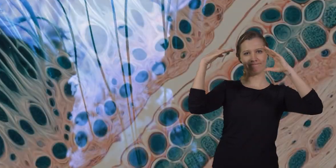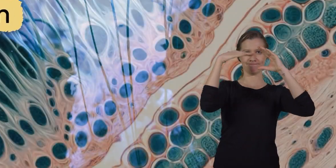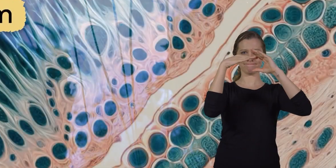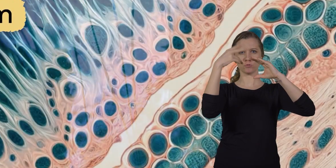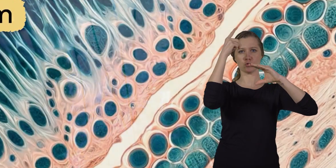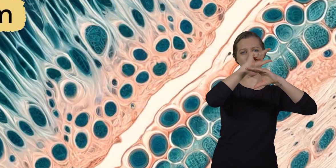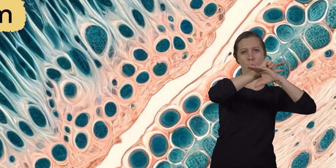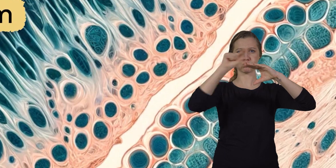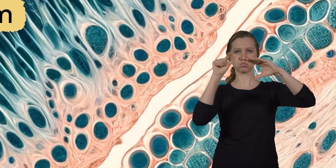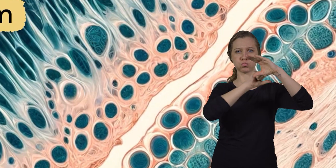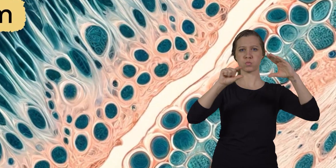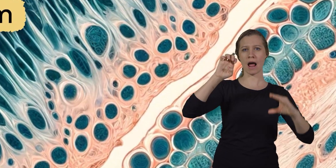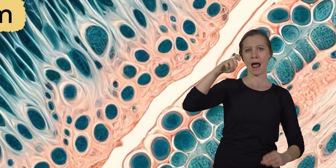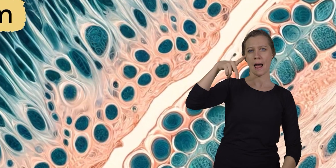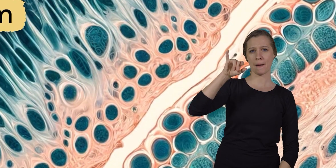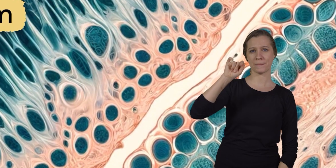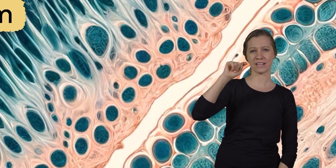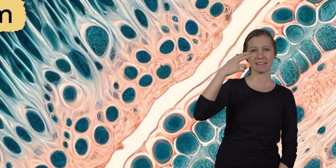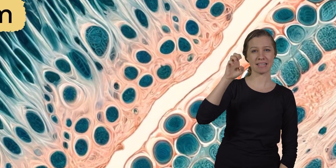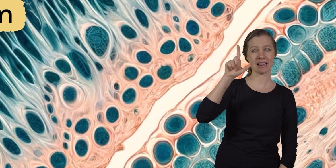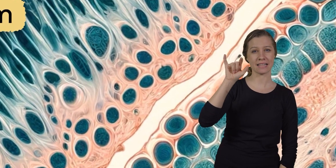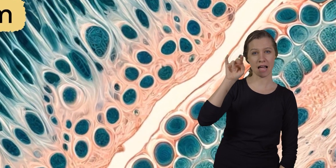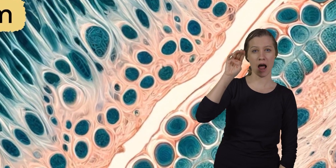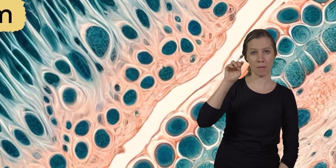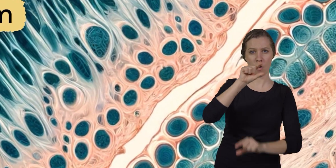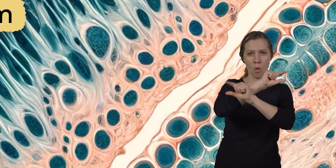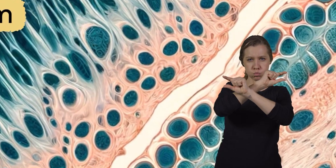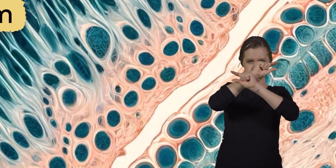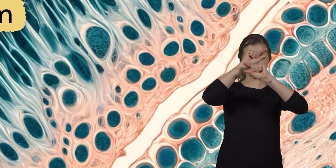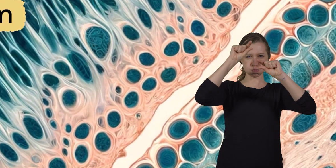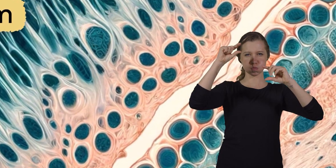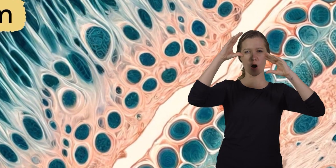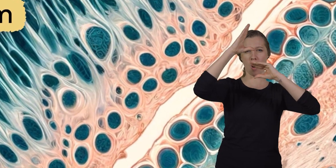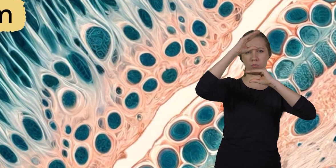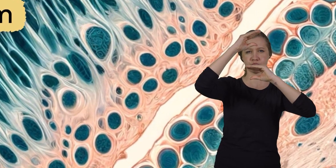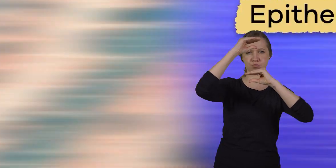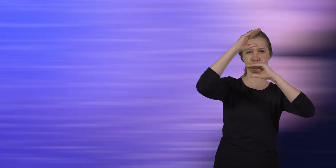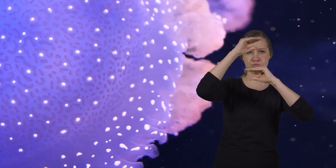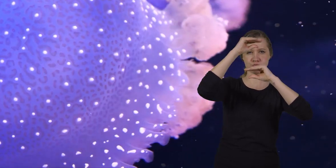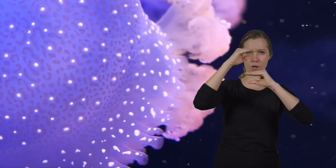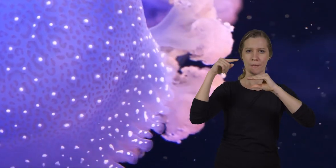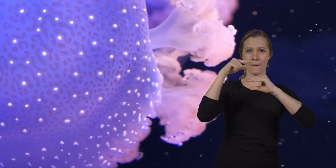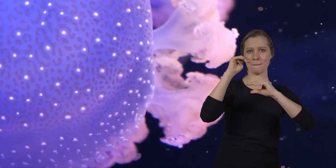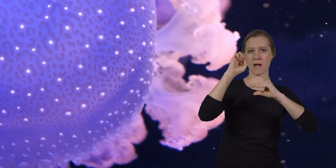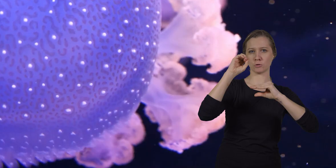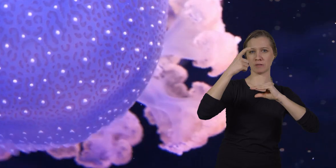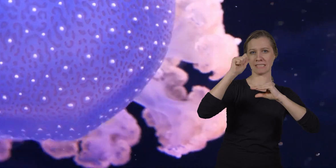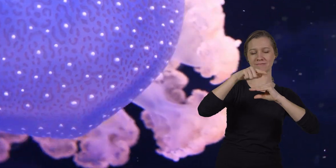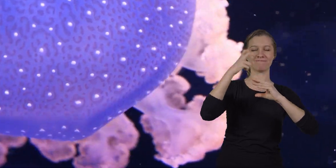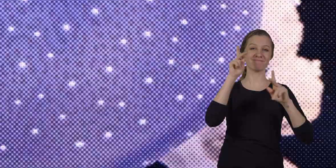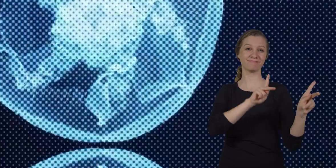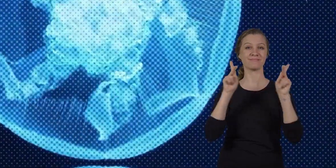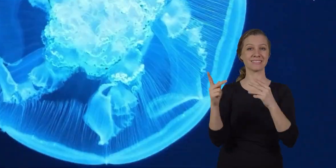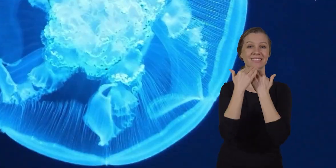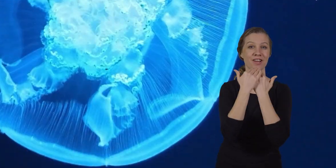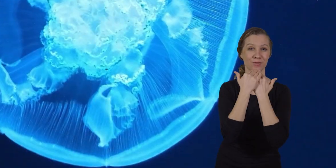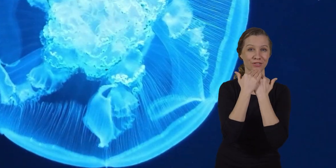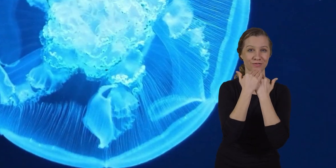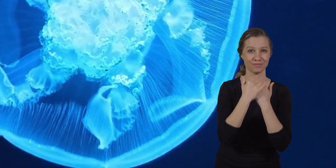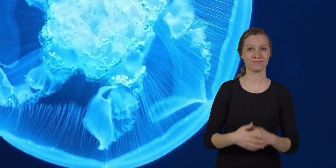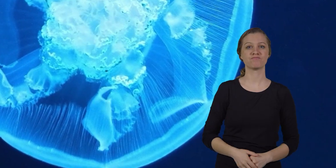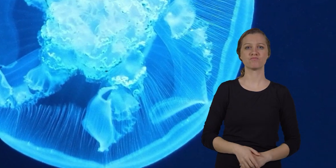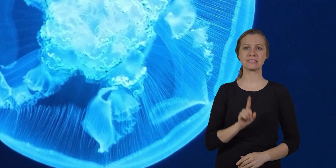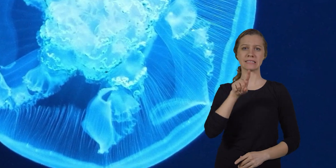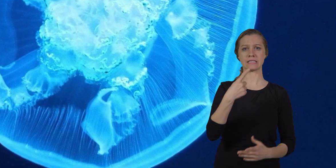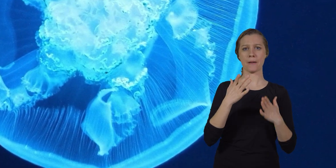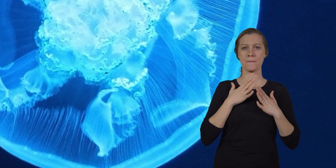layers of epithelium which is a covering made out of tissues just like a sandwich they have a